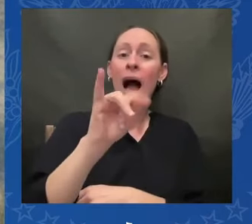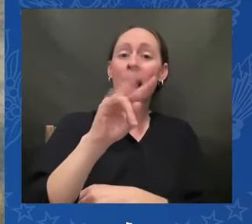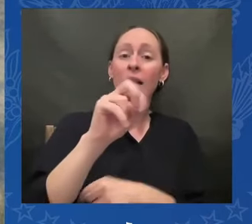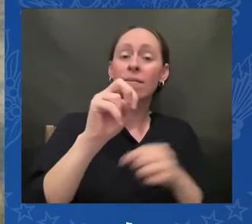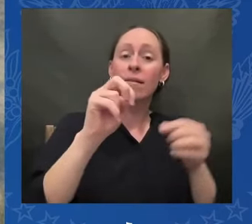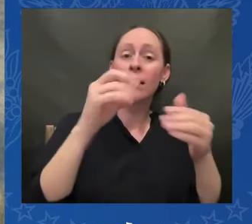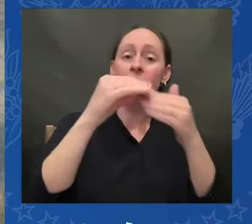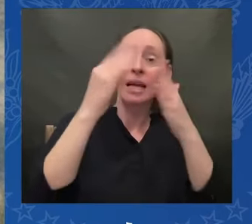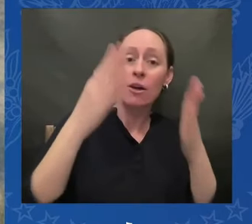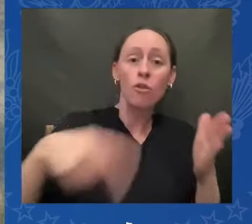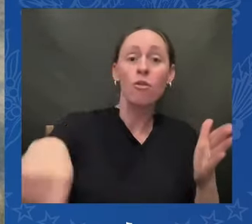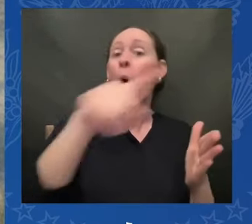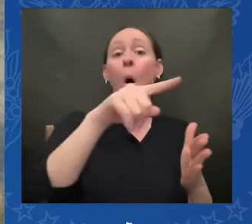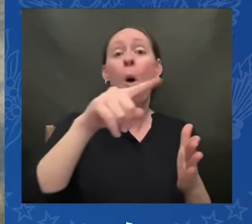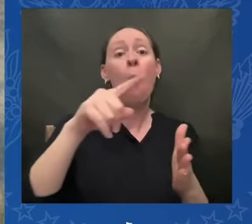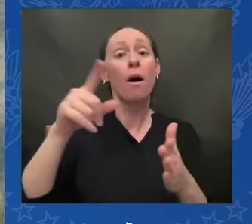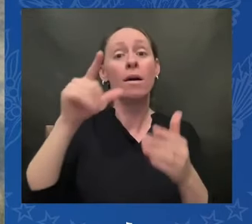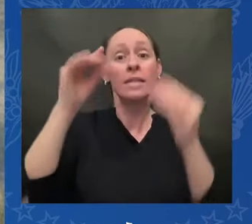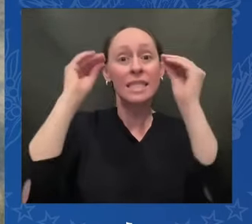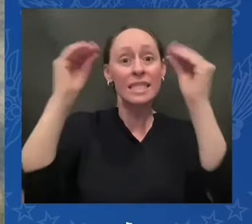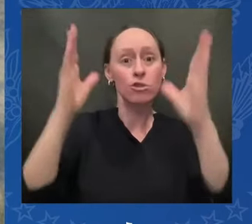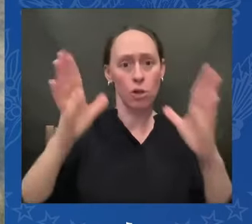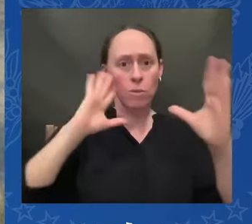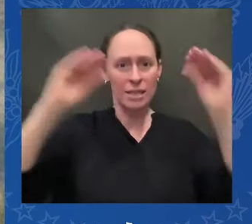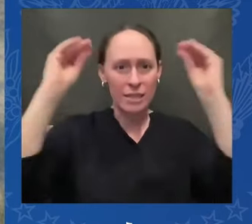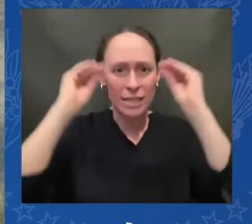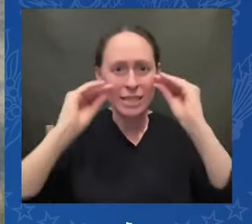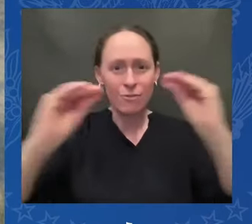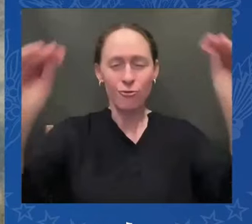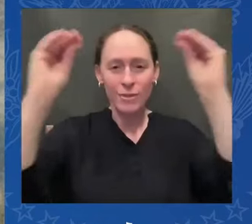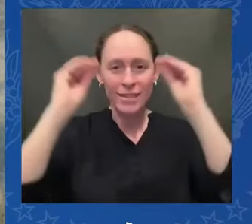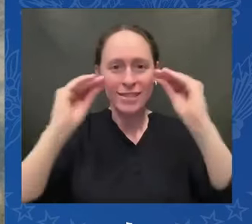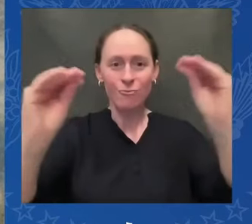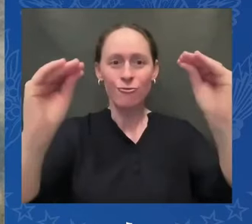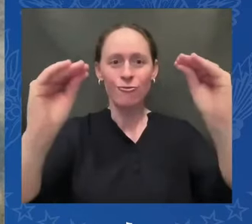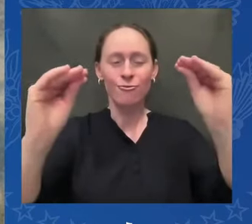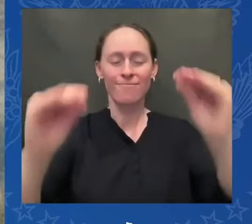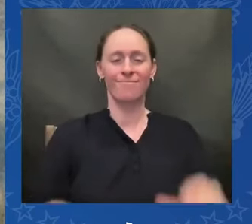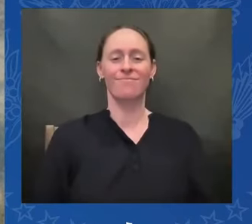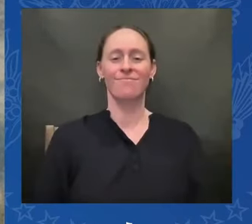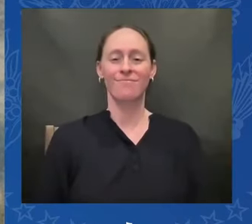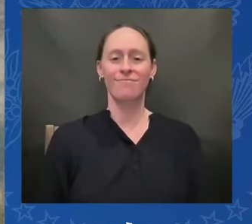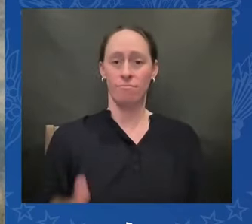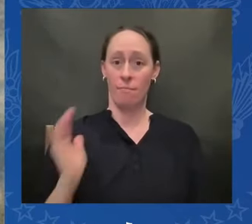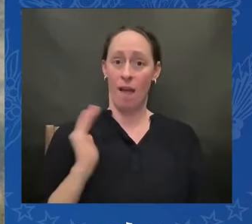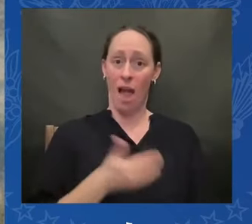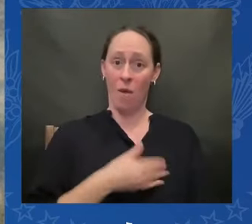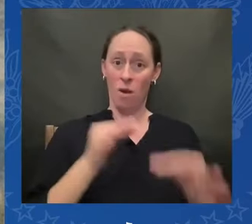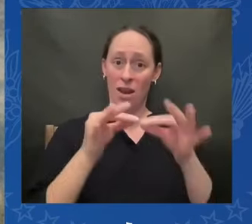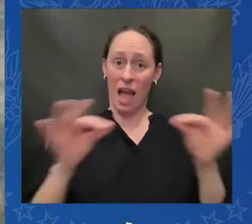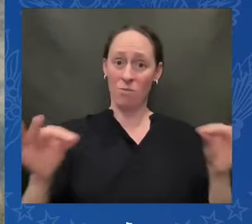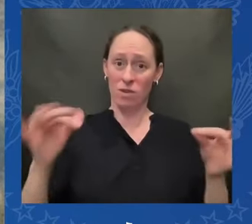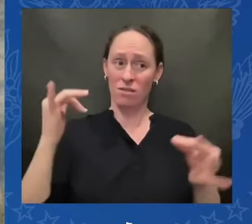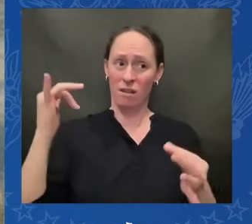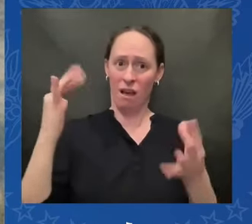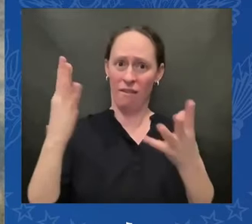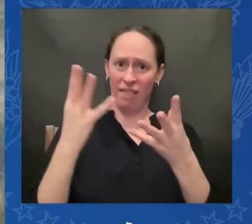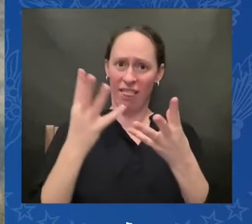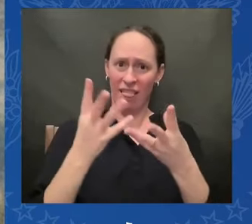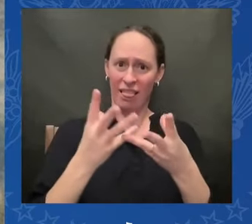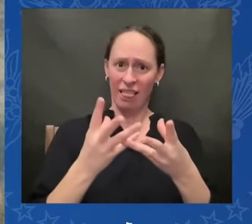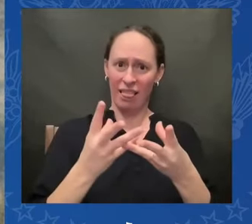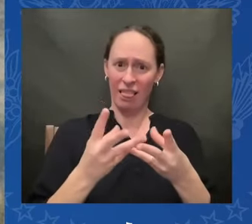painful loss of our indigenous languages has been a consistent topic as we have met with survivors across our nation our